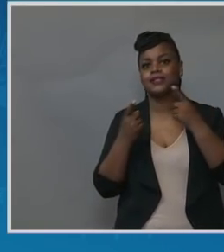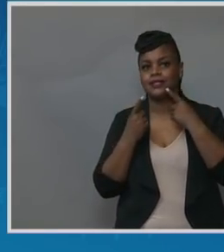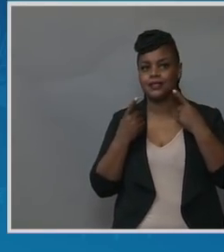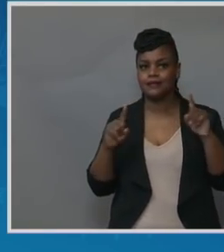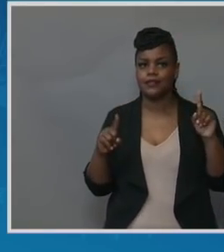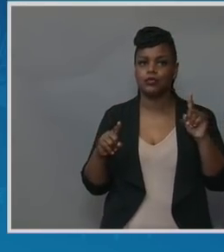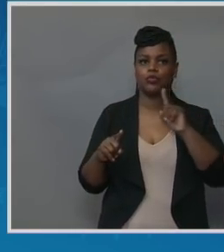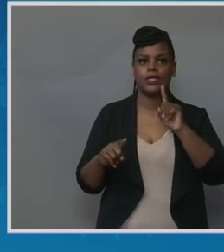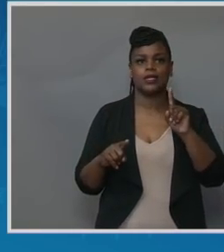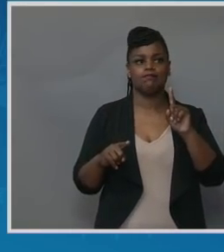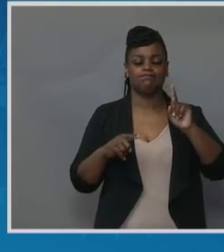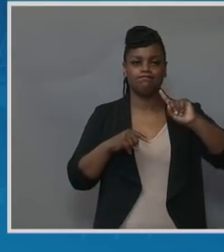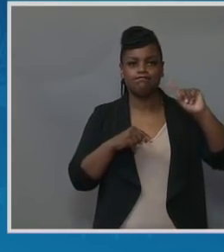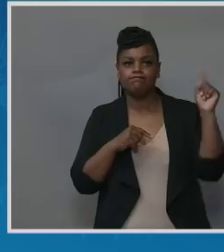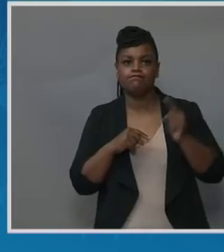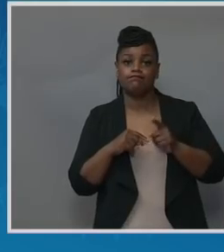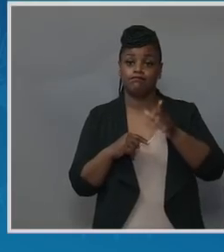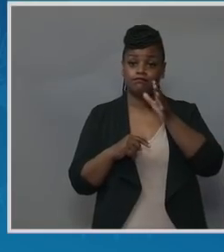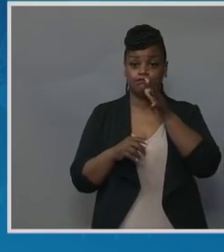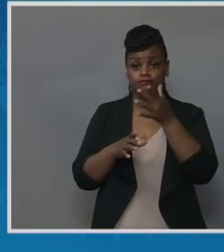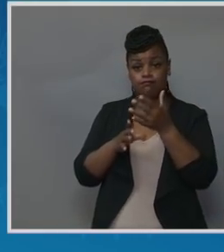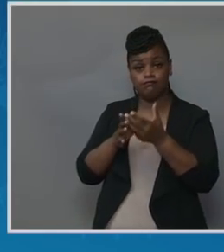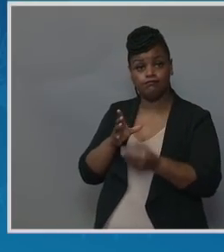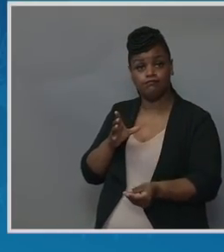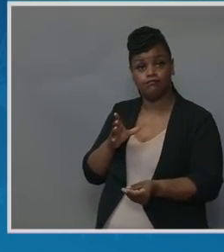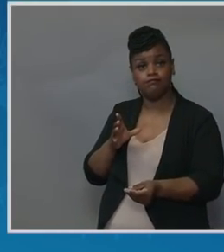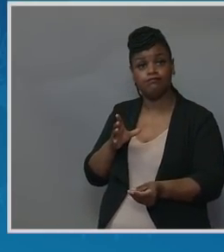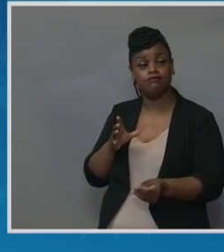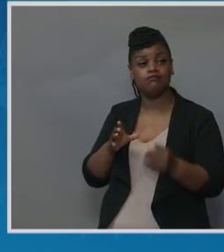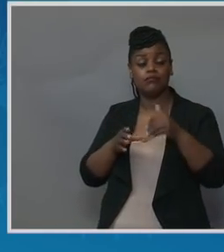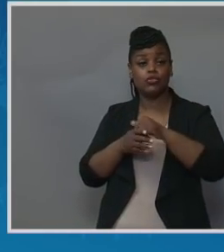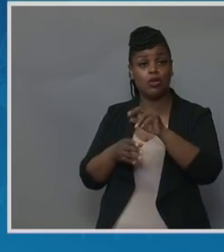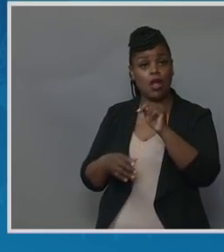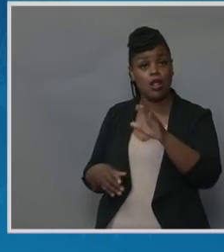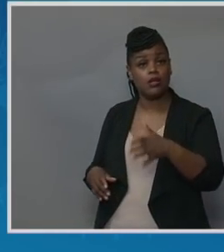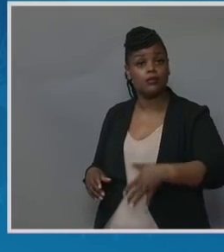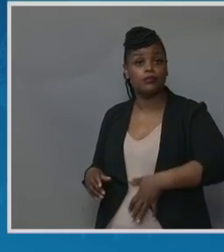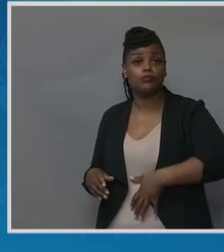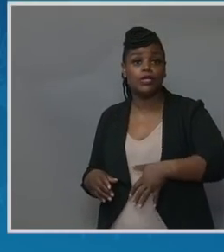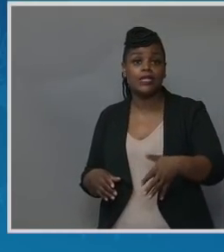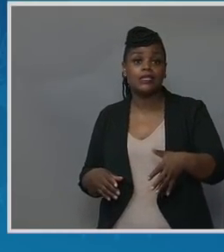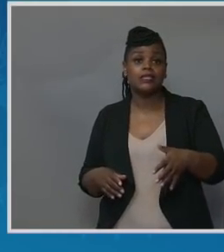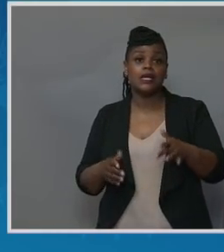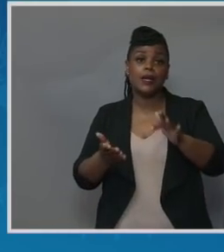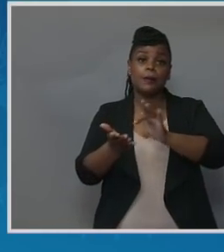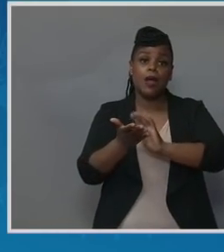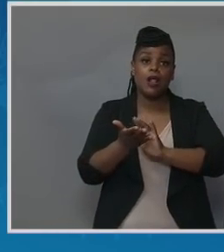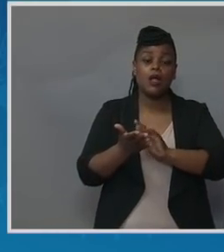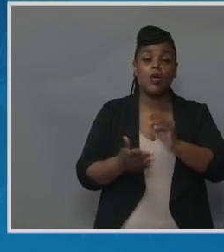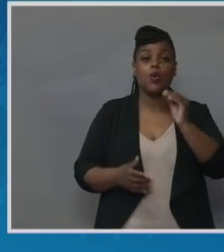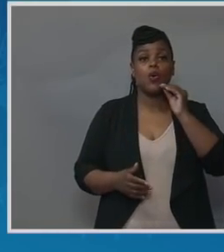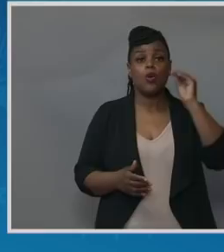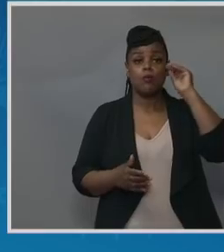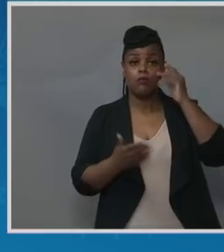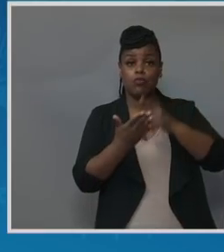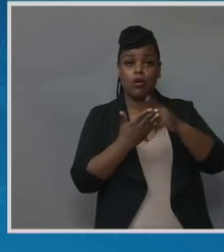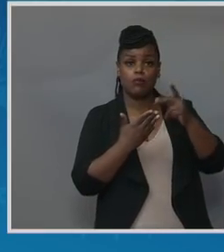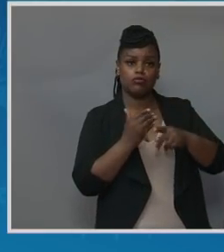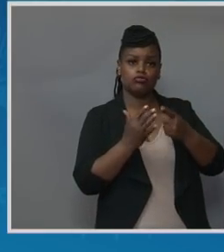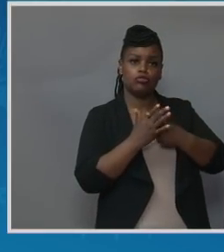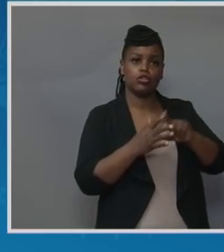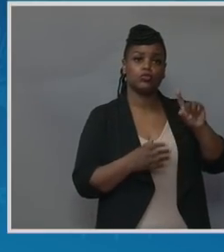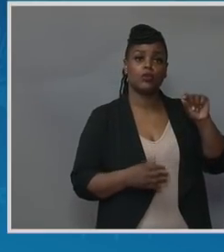mortality. In North Carolina, they have the Pregnancy Medical Home Program they started in 2011 that also